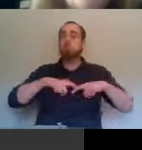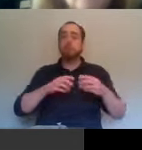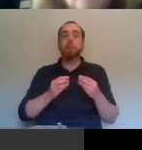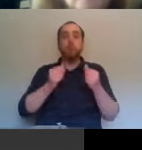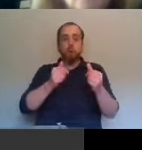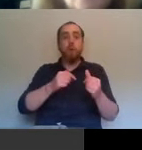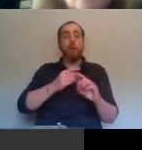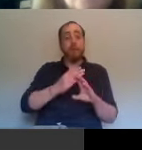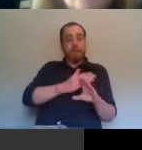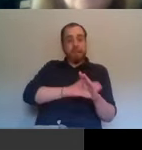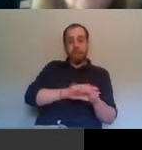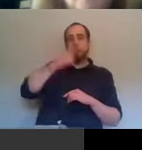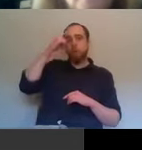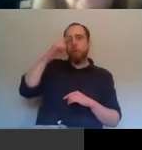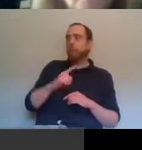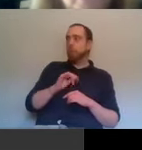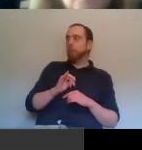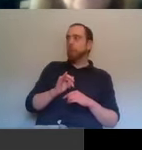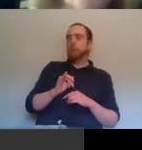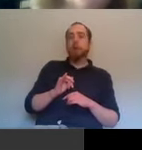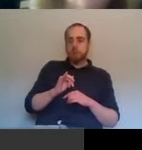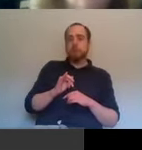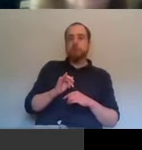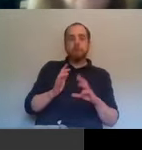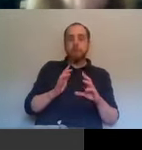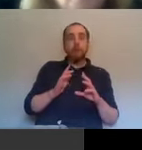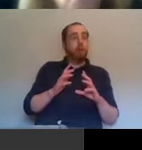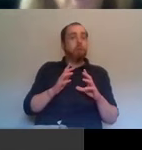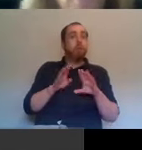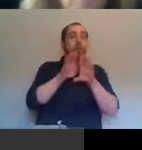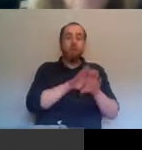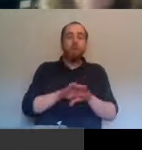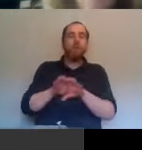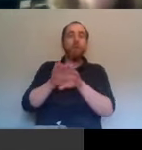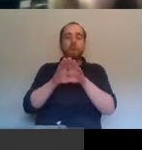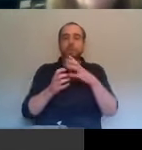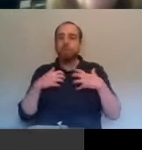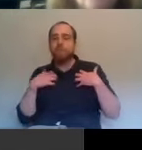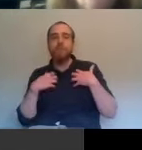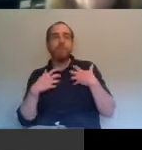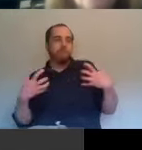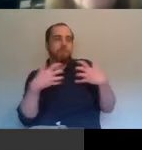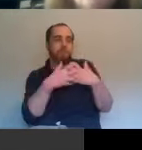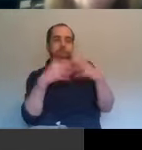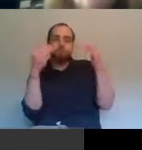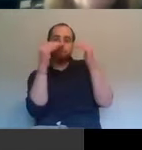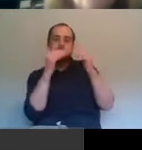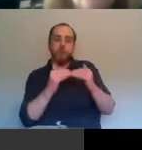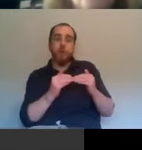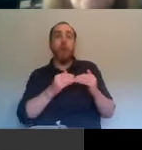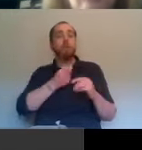um, a, a lot of those common economic interests are working pretty well. I think the Dublin government has